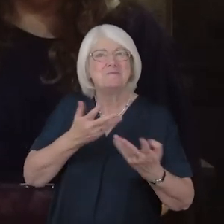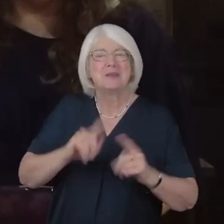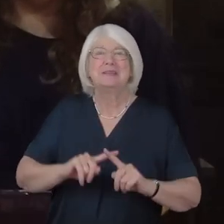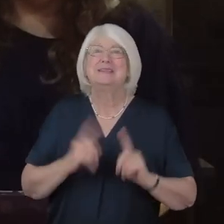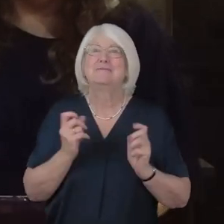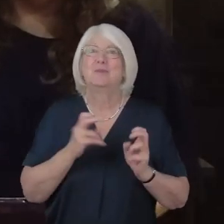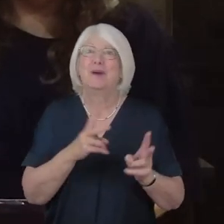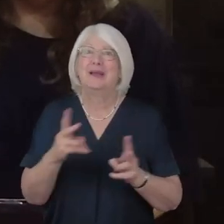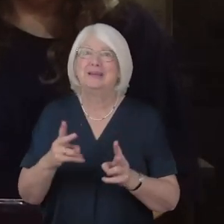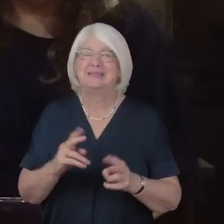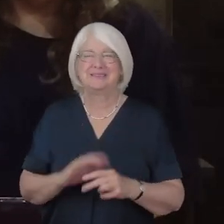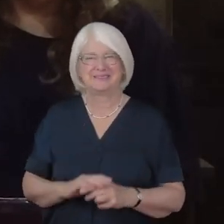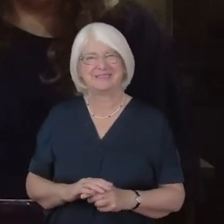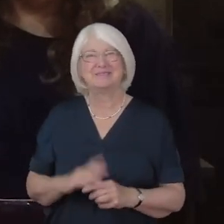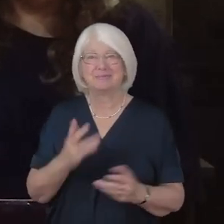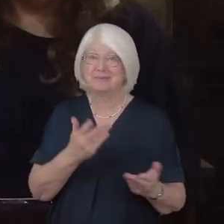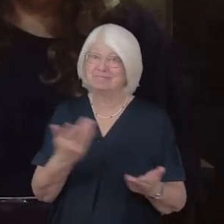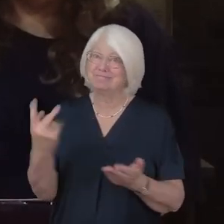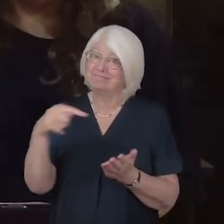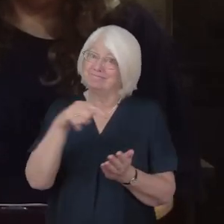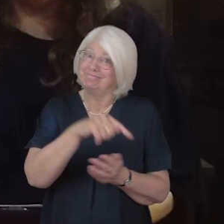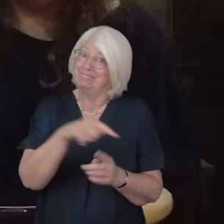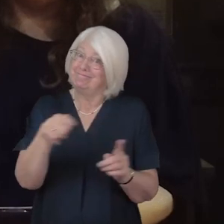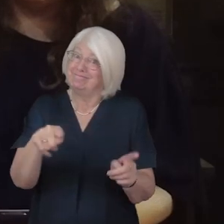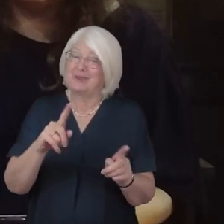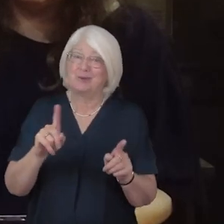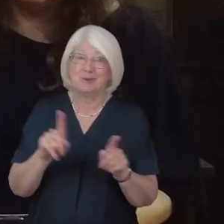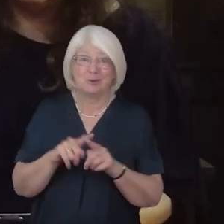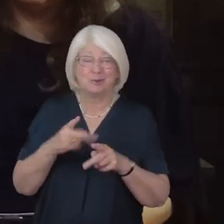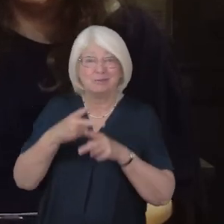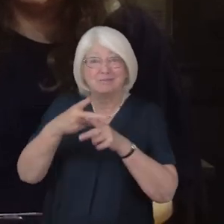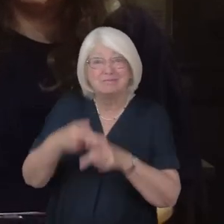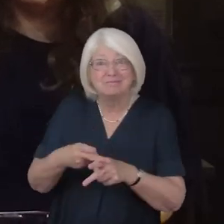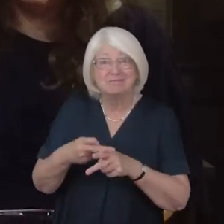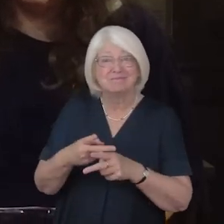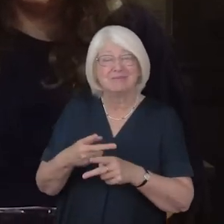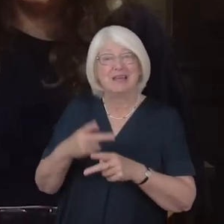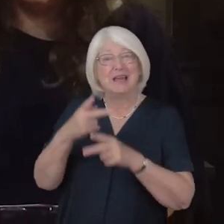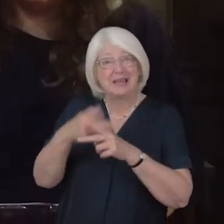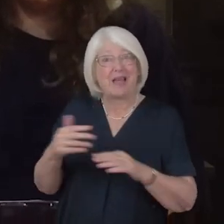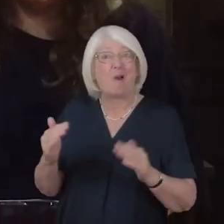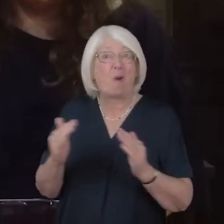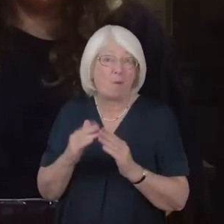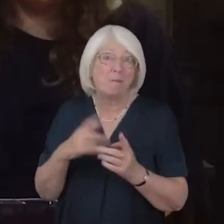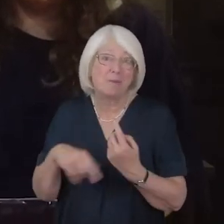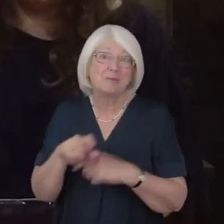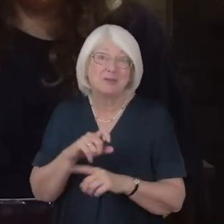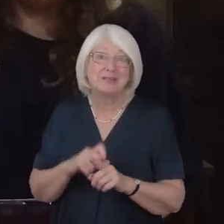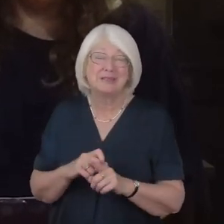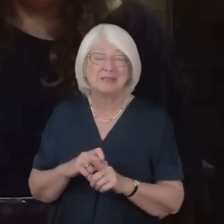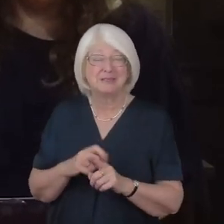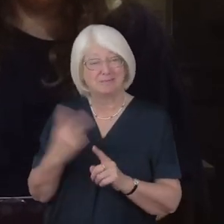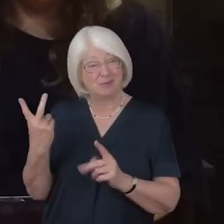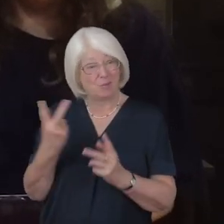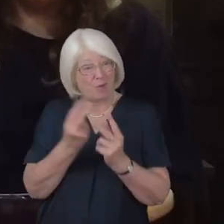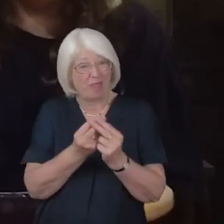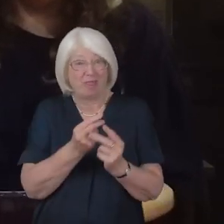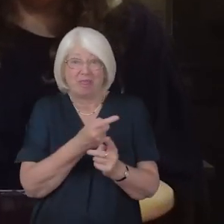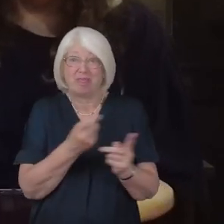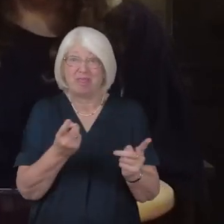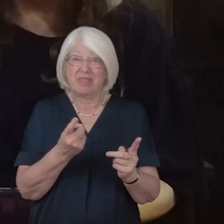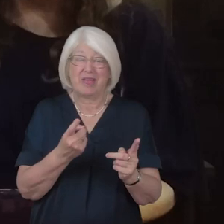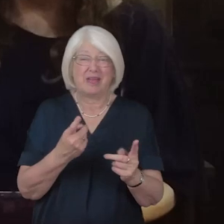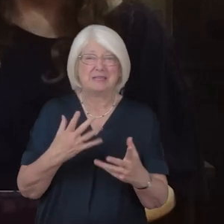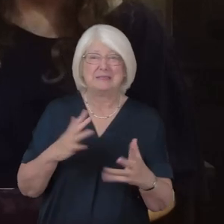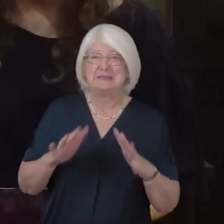provide spiritual care to care home communities be with them in their frustration over being